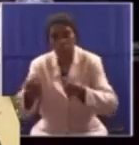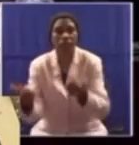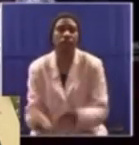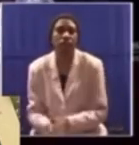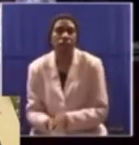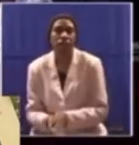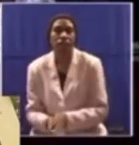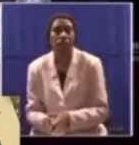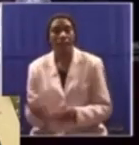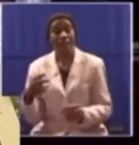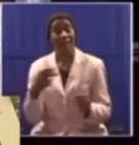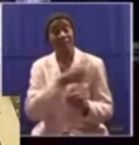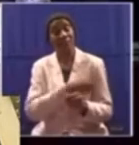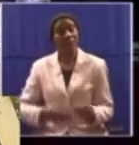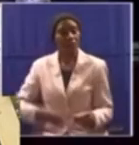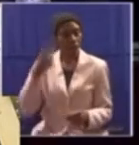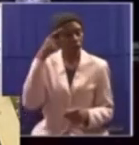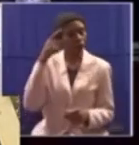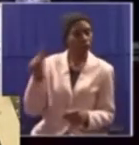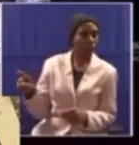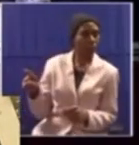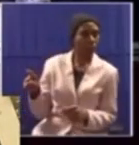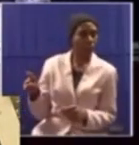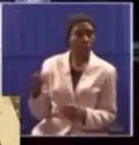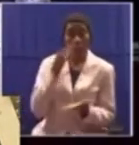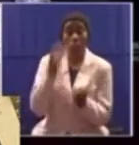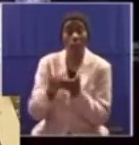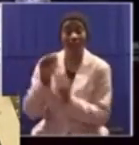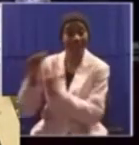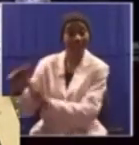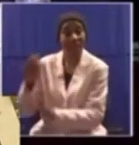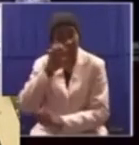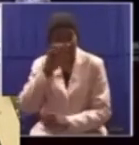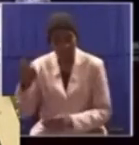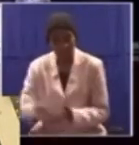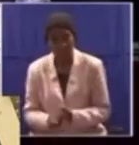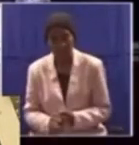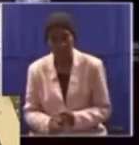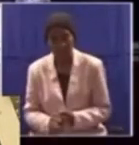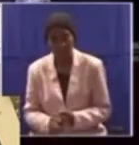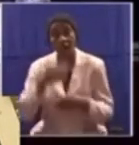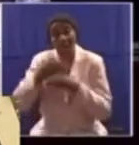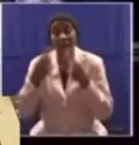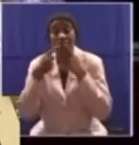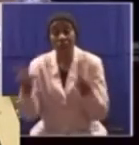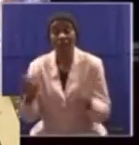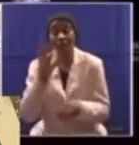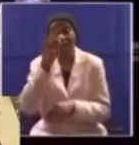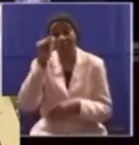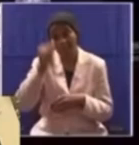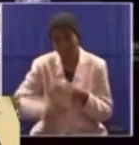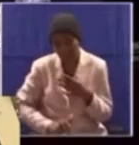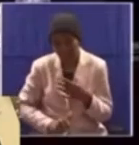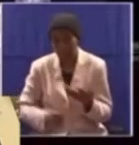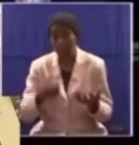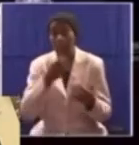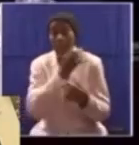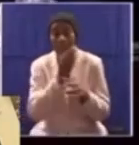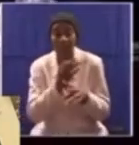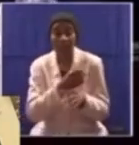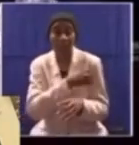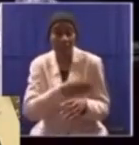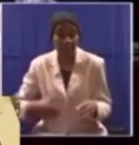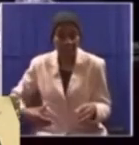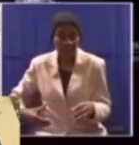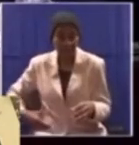it disregarded all these practical proposals. Three months after the announcement, Mr. Ramaphosa gave power to